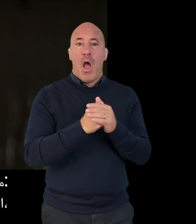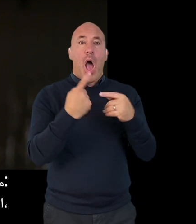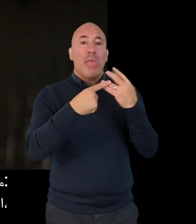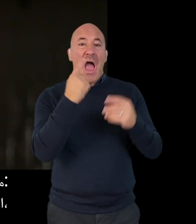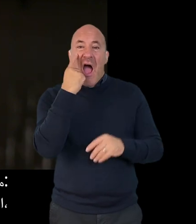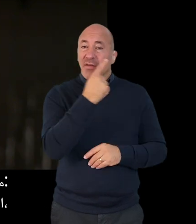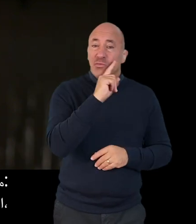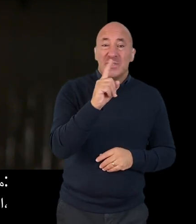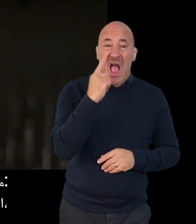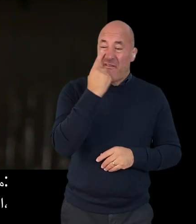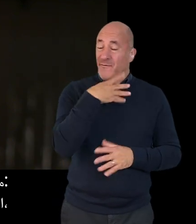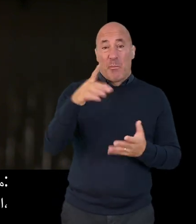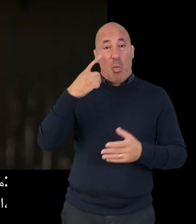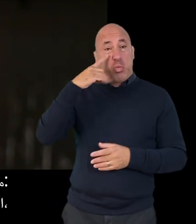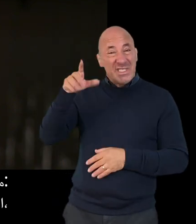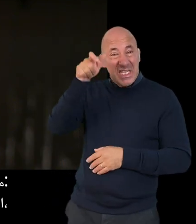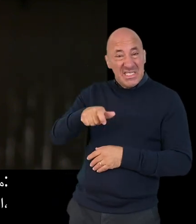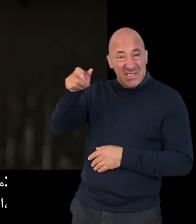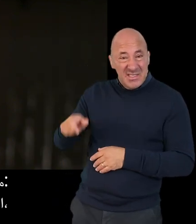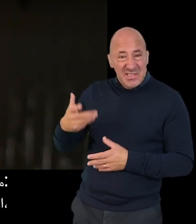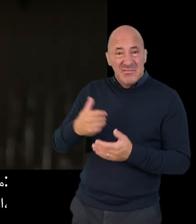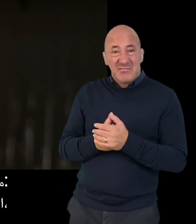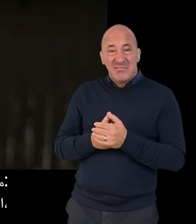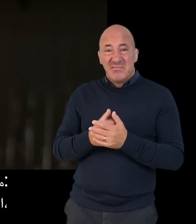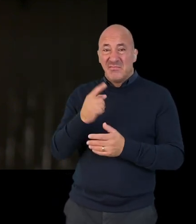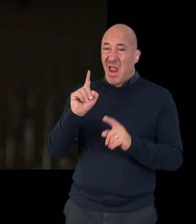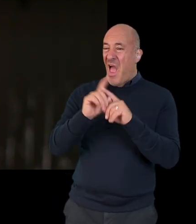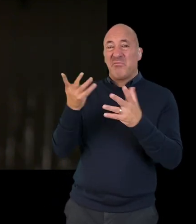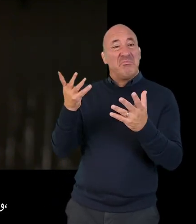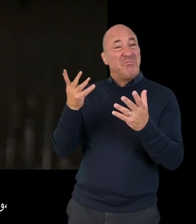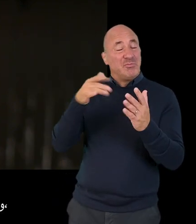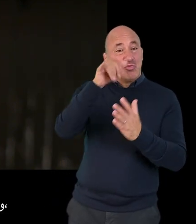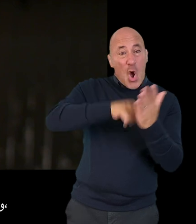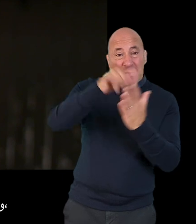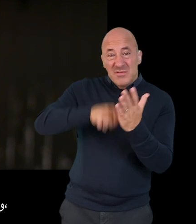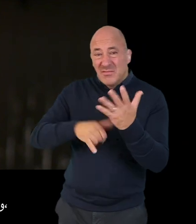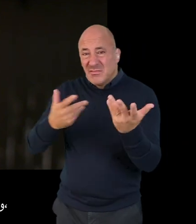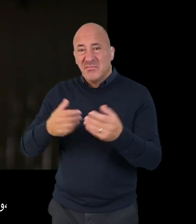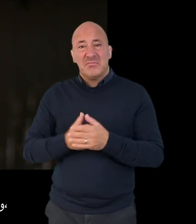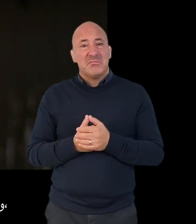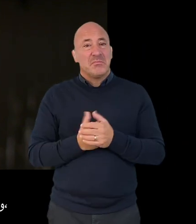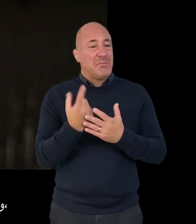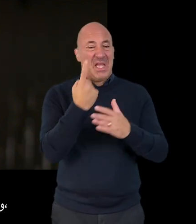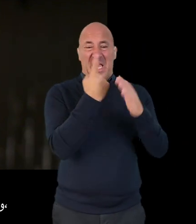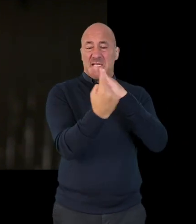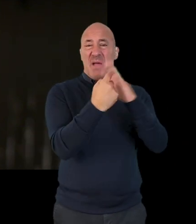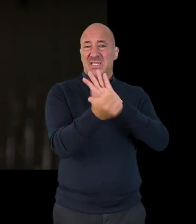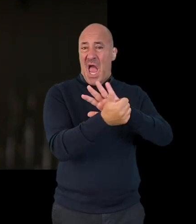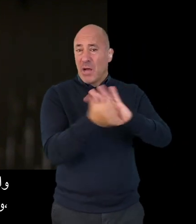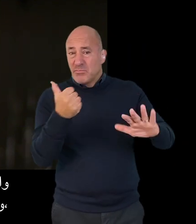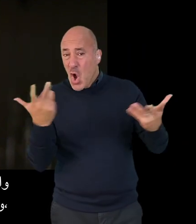Other types of evidence are evidence from witnesses, evidence in the form of documents,